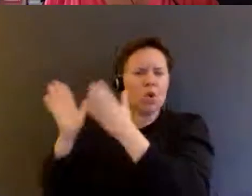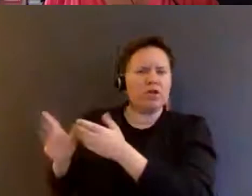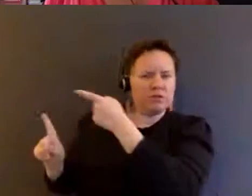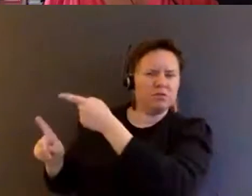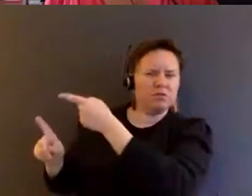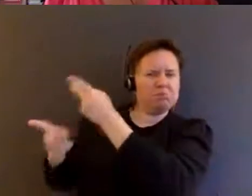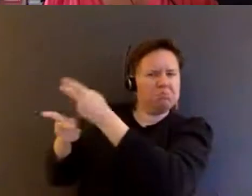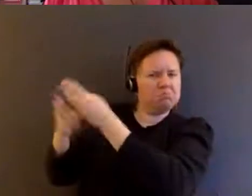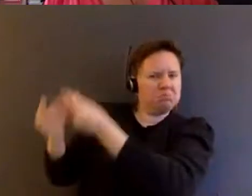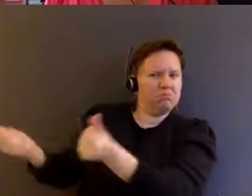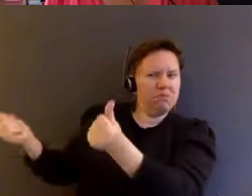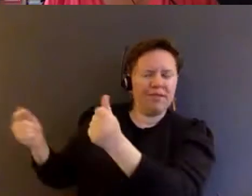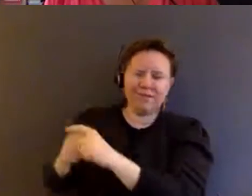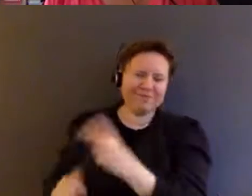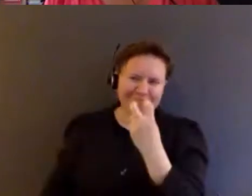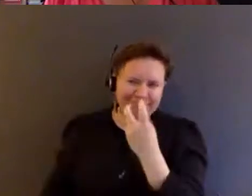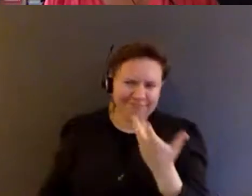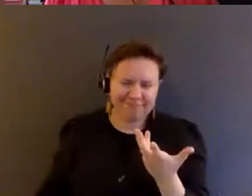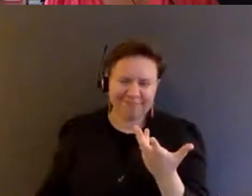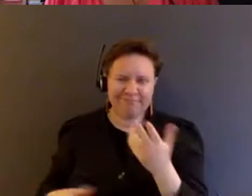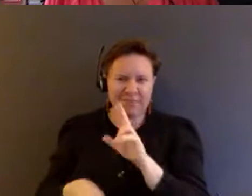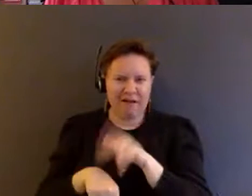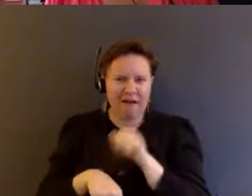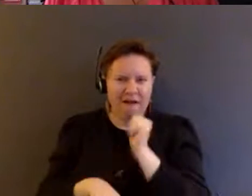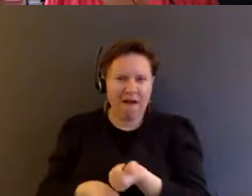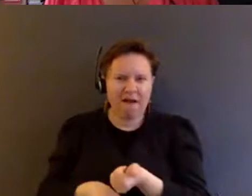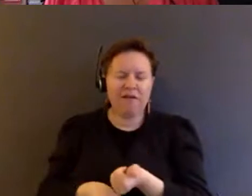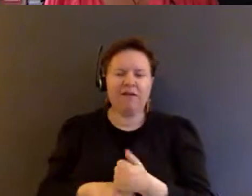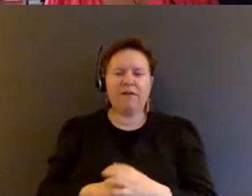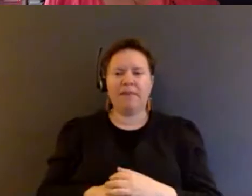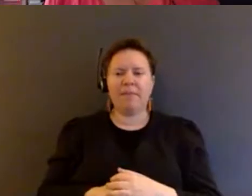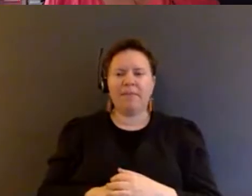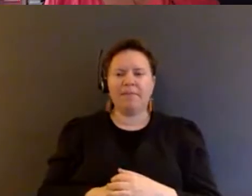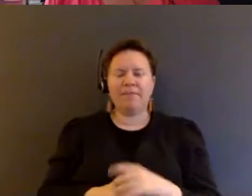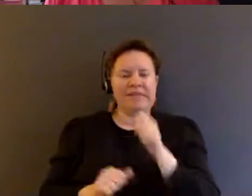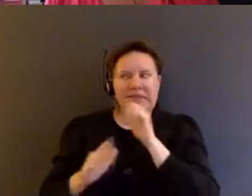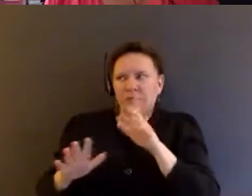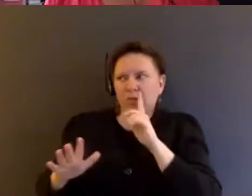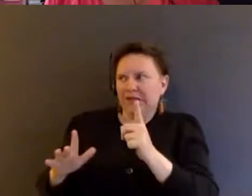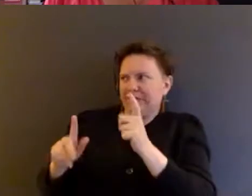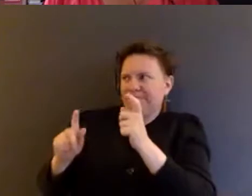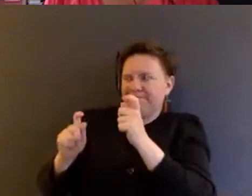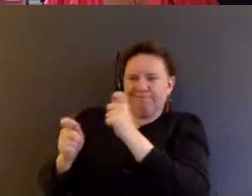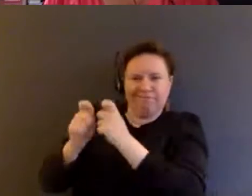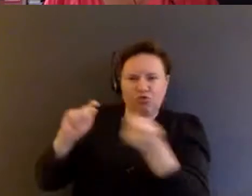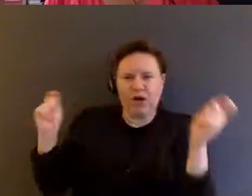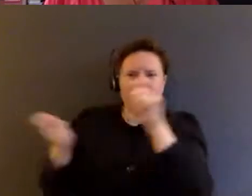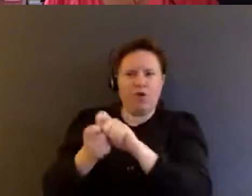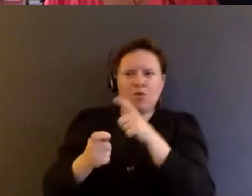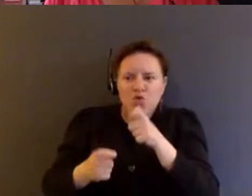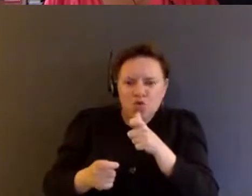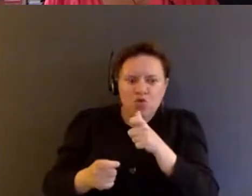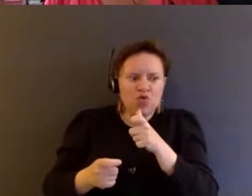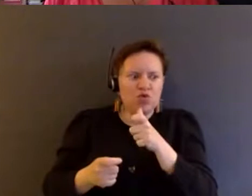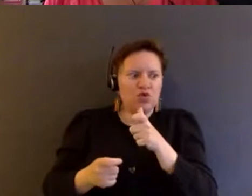that, and of course, like, of course, they're unlikely to deliver anything that really transforms the bottom line of who is vulnerable and whose lives